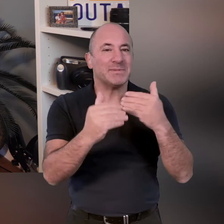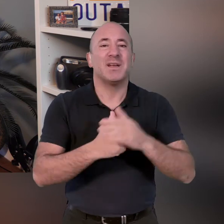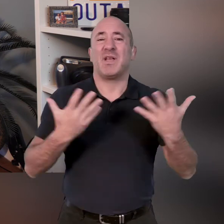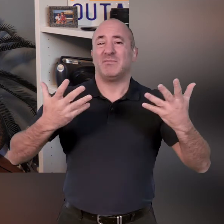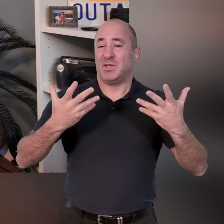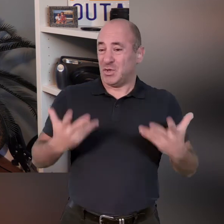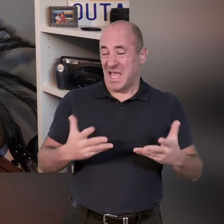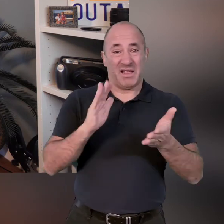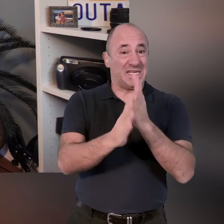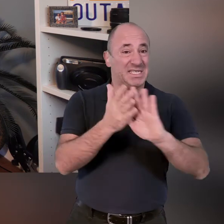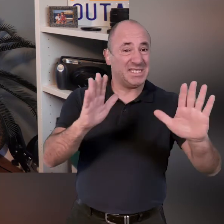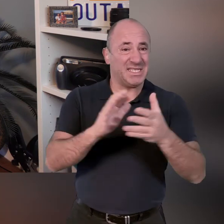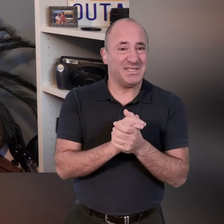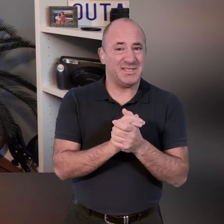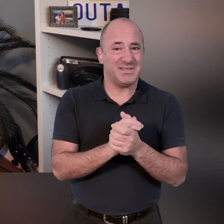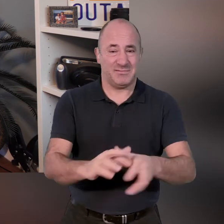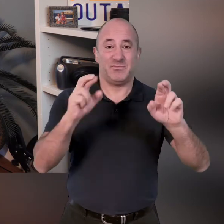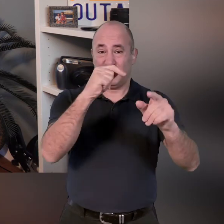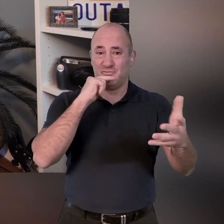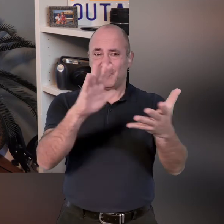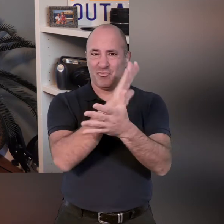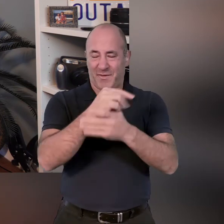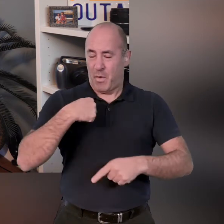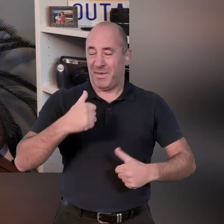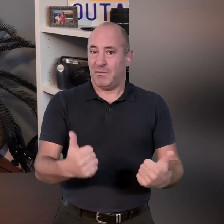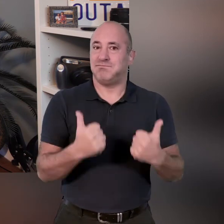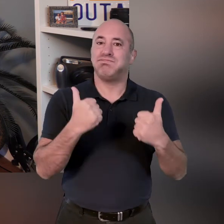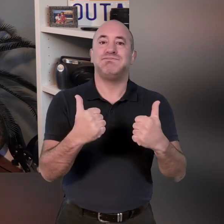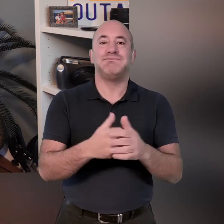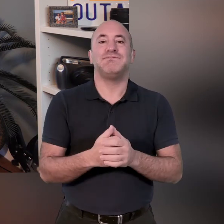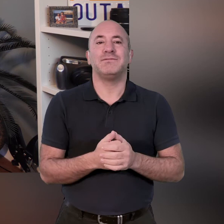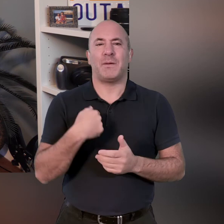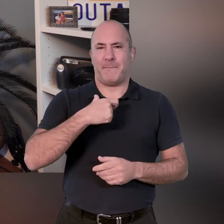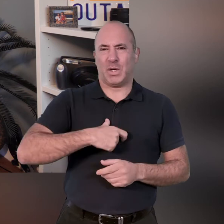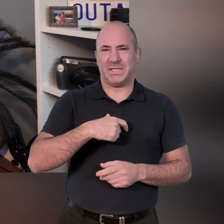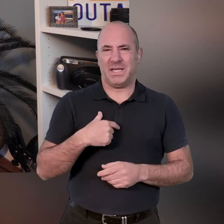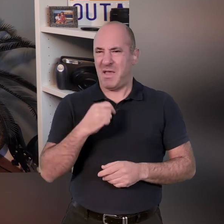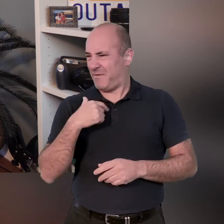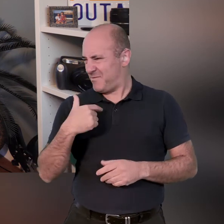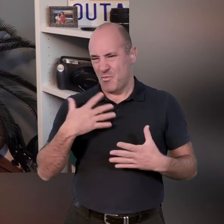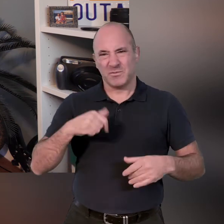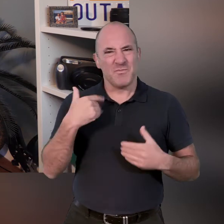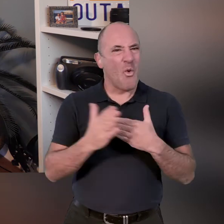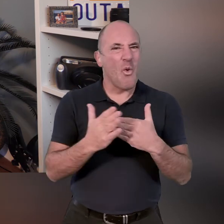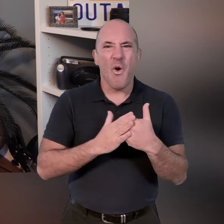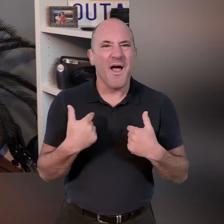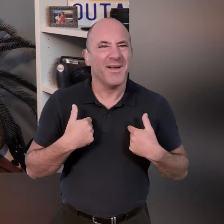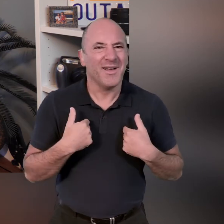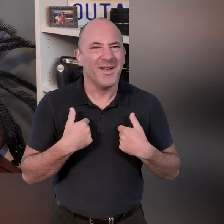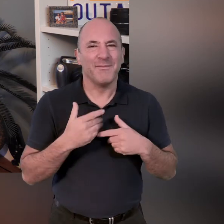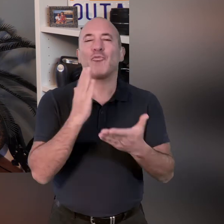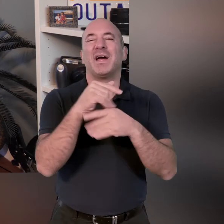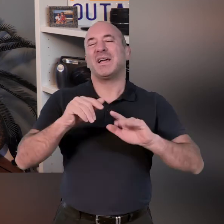anyway guys that's it for today's session i really hope you enjoyed that it was a great one for me uh for me personally i think i would want to do more on top of that